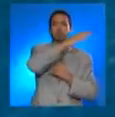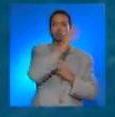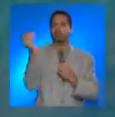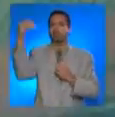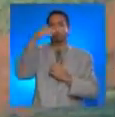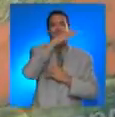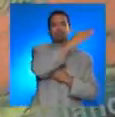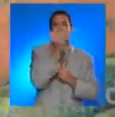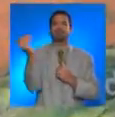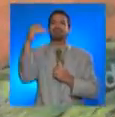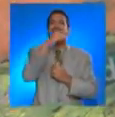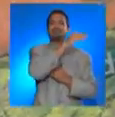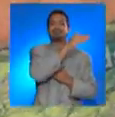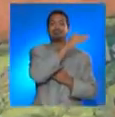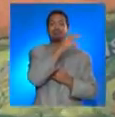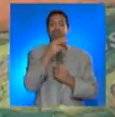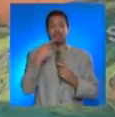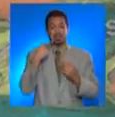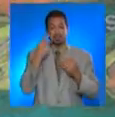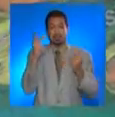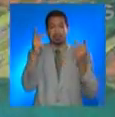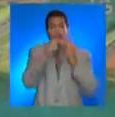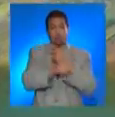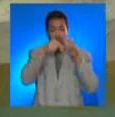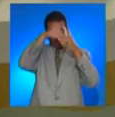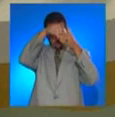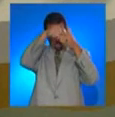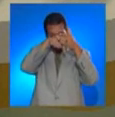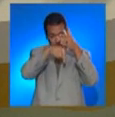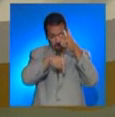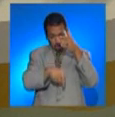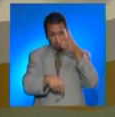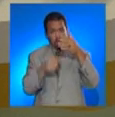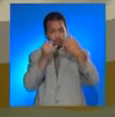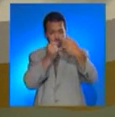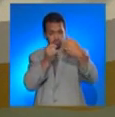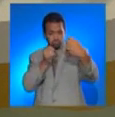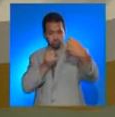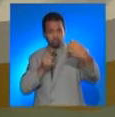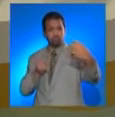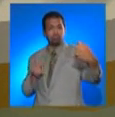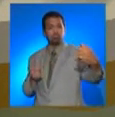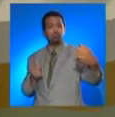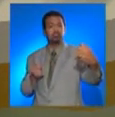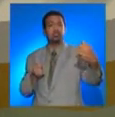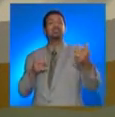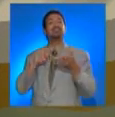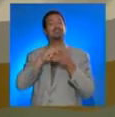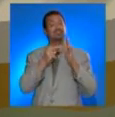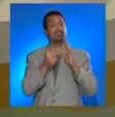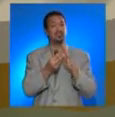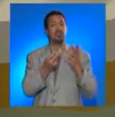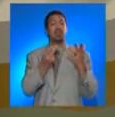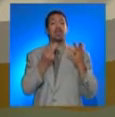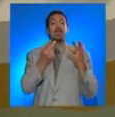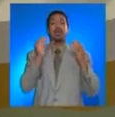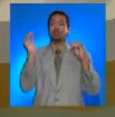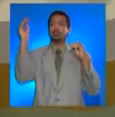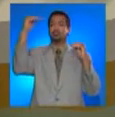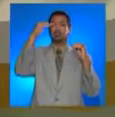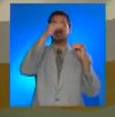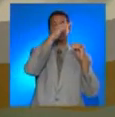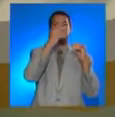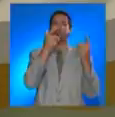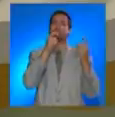The deeper the earthquake is generated, the less efficient is the transfer of energy from the earthquake to the tsunami. This is because, for a given